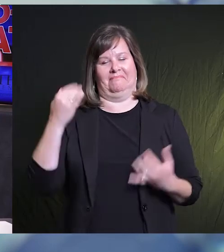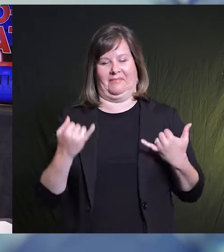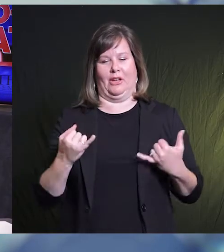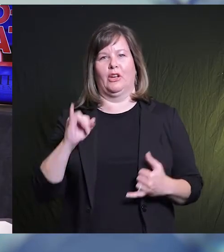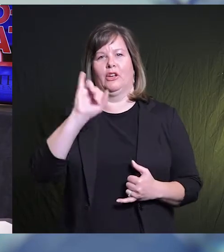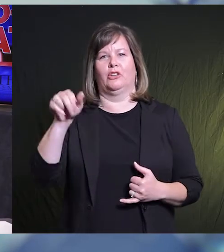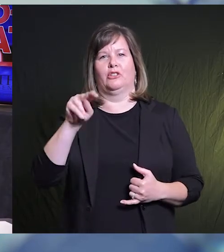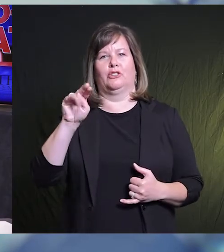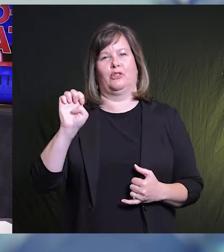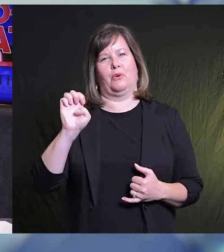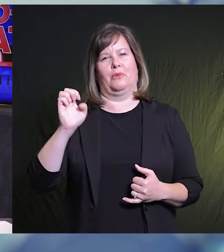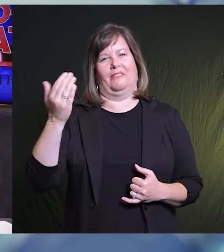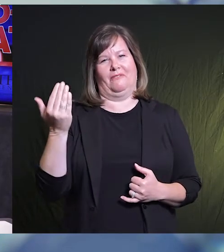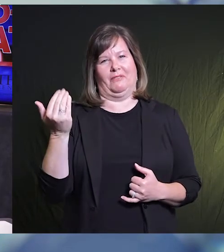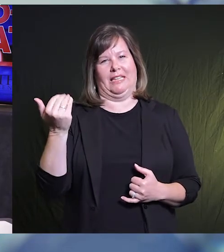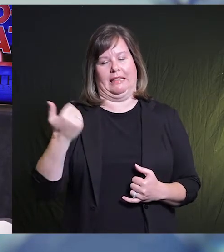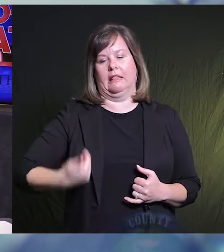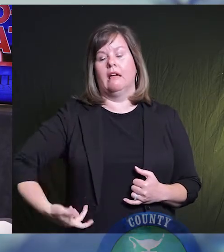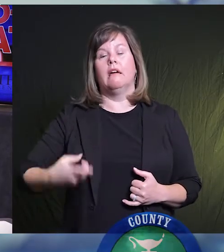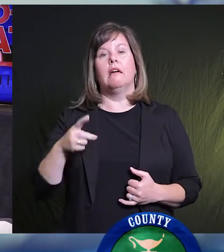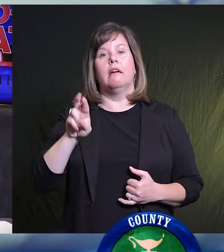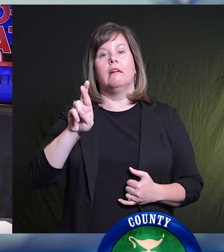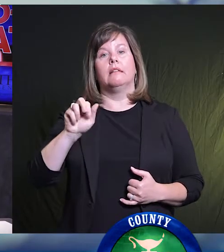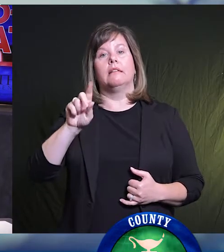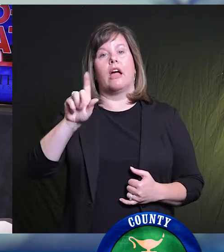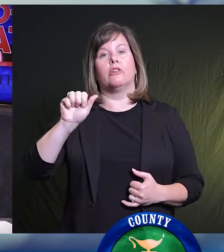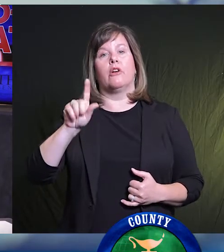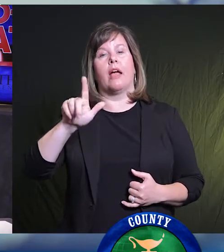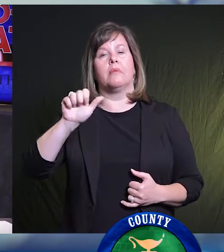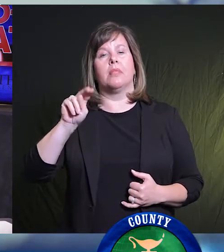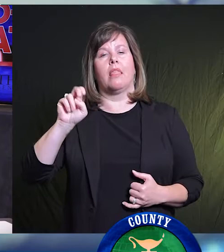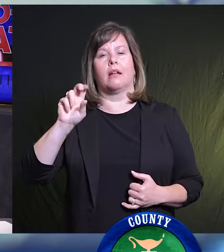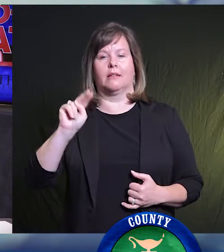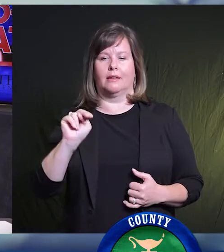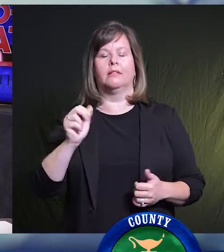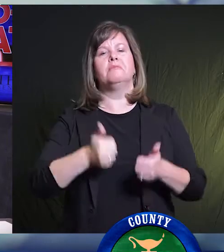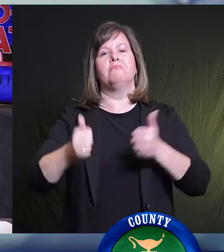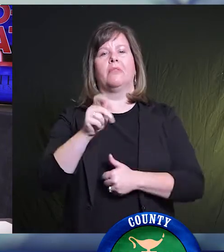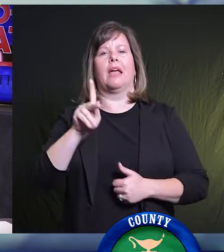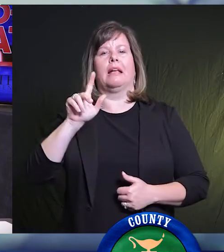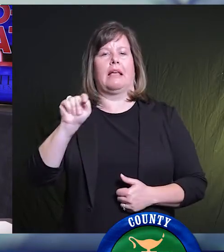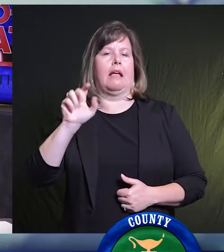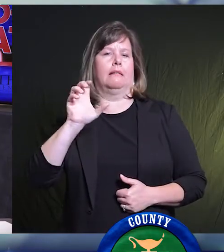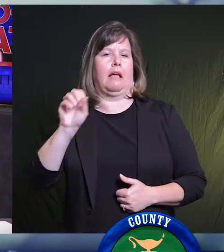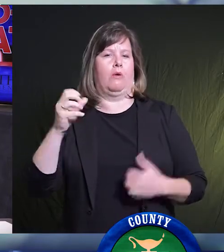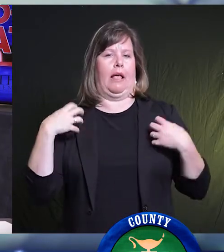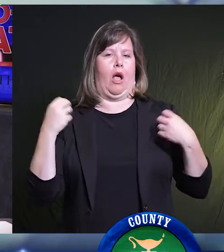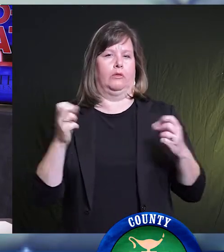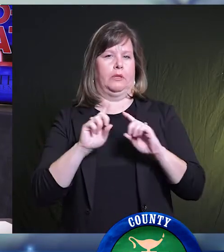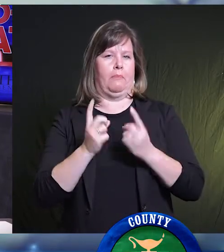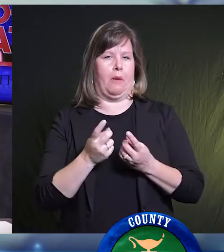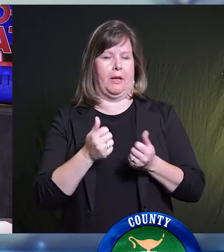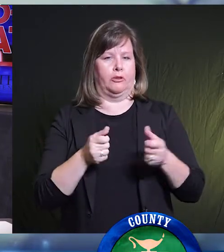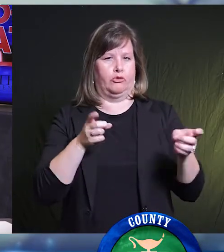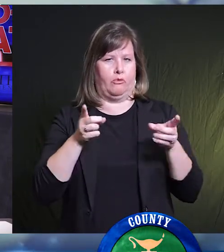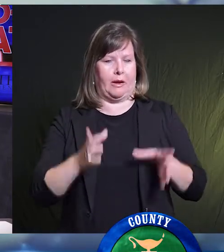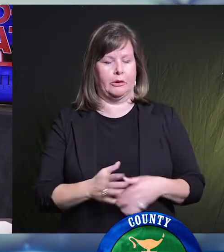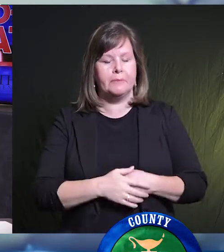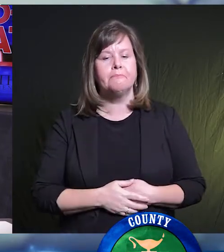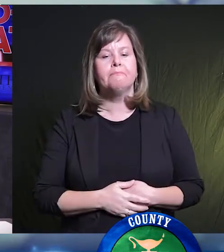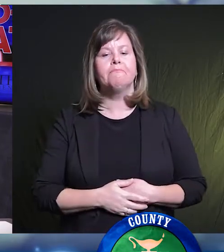Hello everyone. Today is June the 15th. I'm Dr. Adam London, Director of the Kent County Health Department, here for today's COVID-19 update.